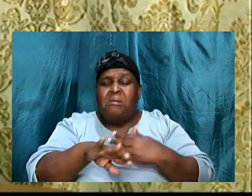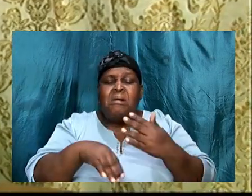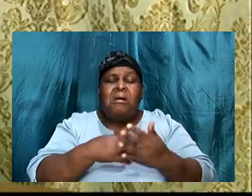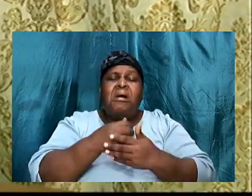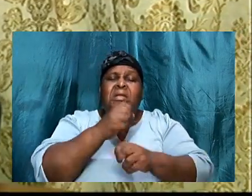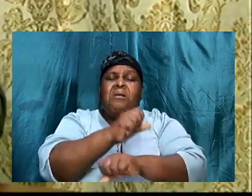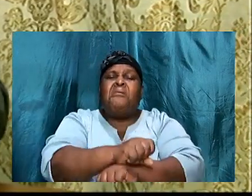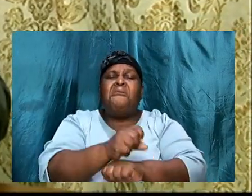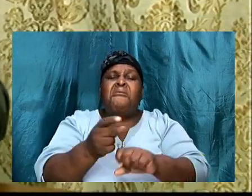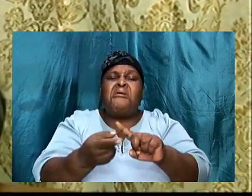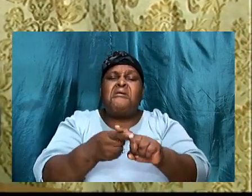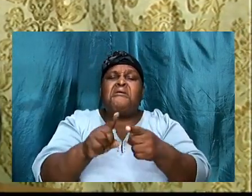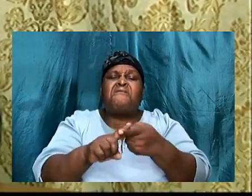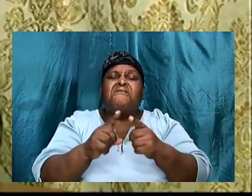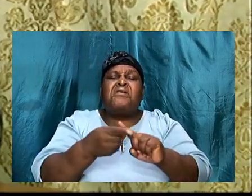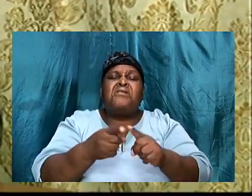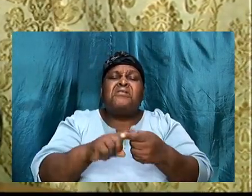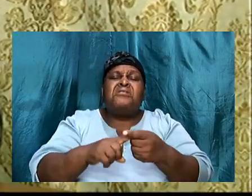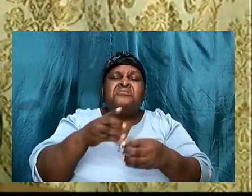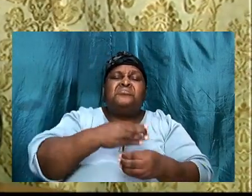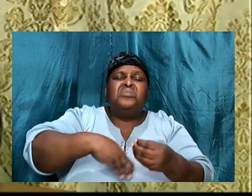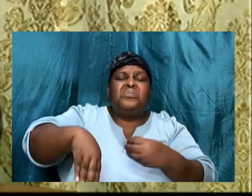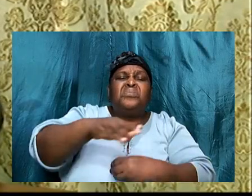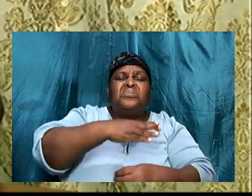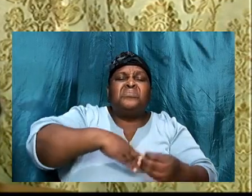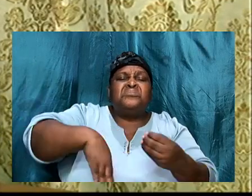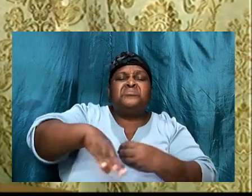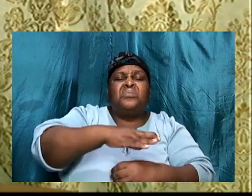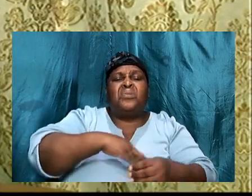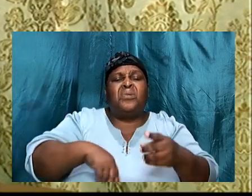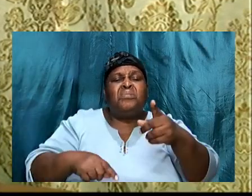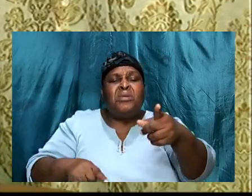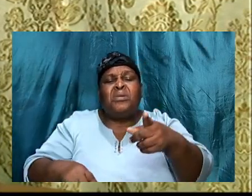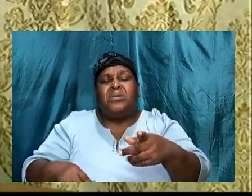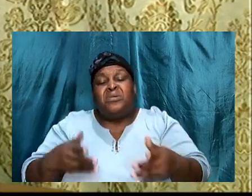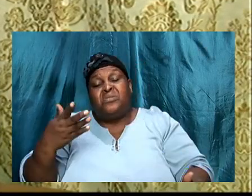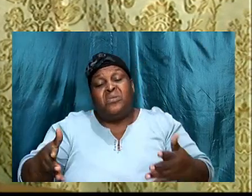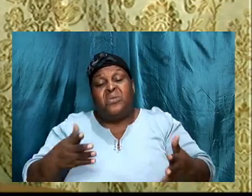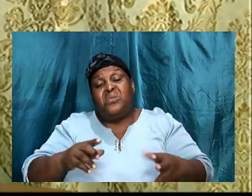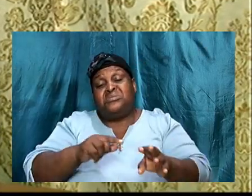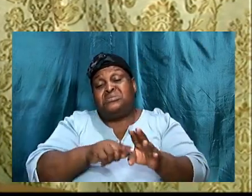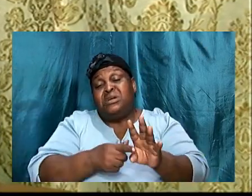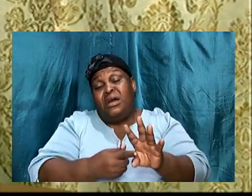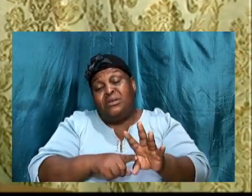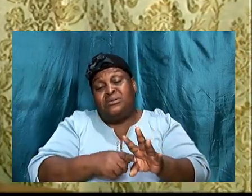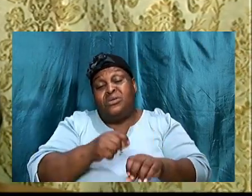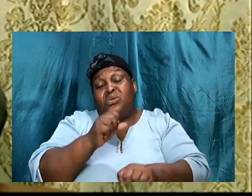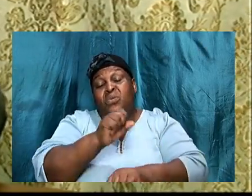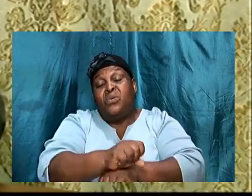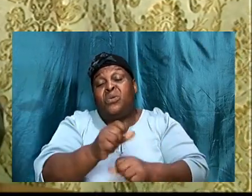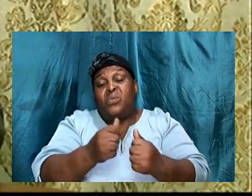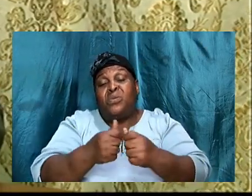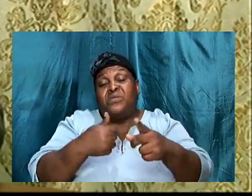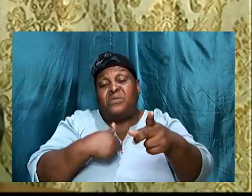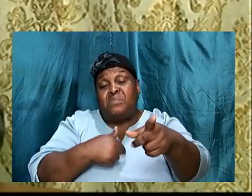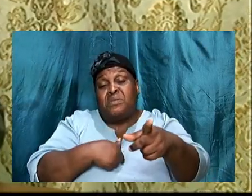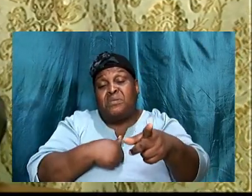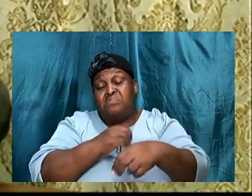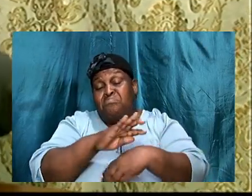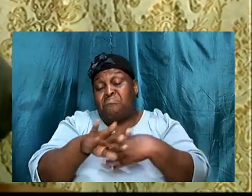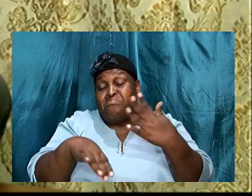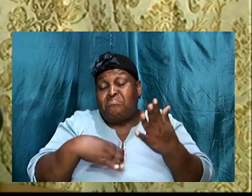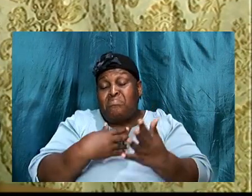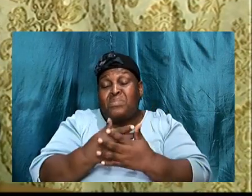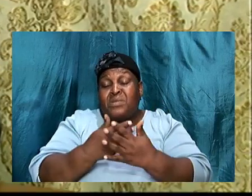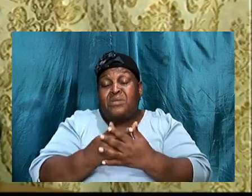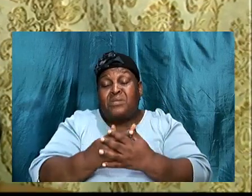me, all of the co-workers, those that I started, working with, with 2007, the, all of the co-workers,